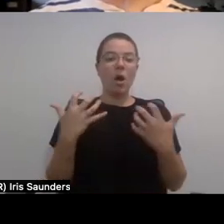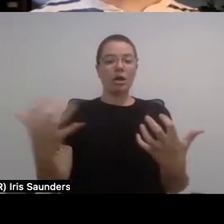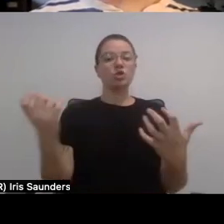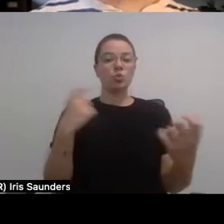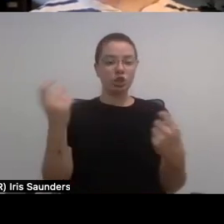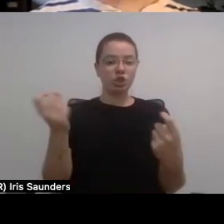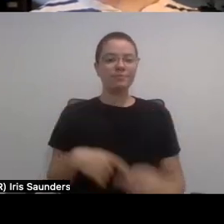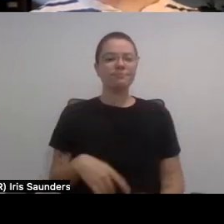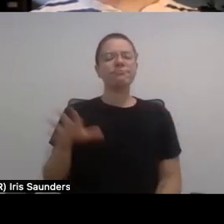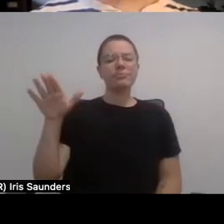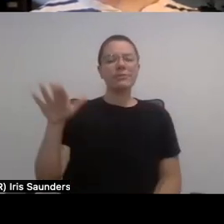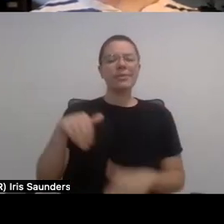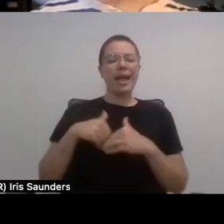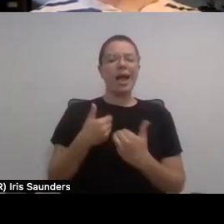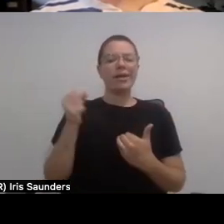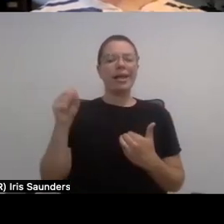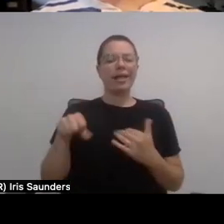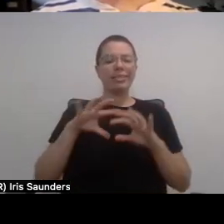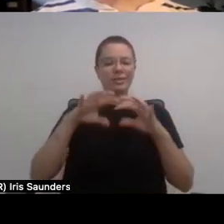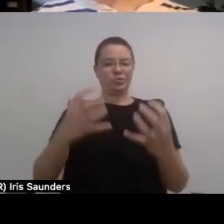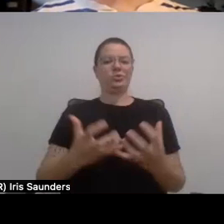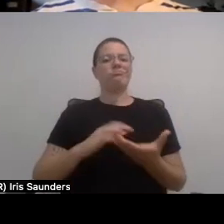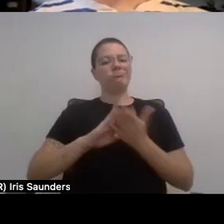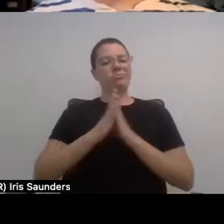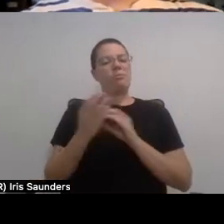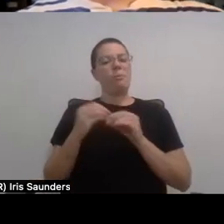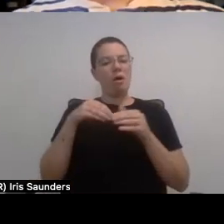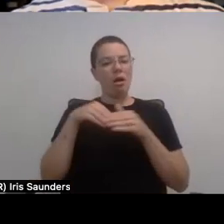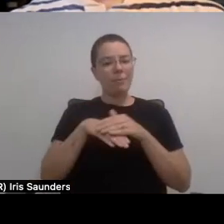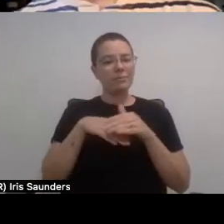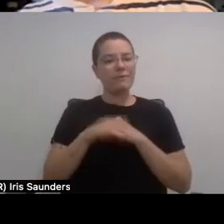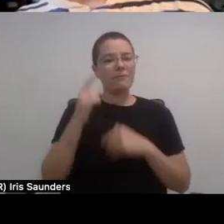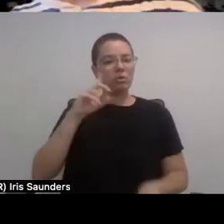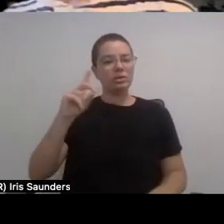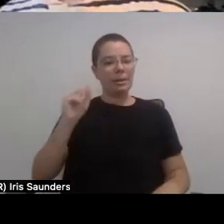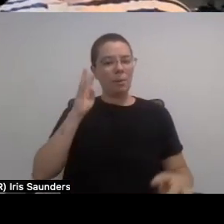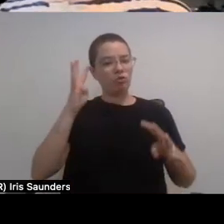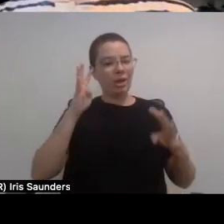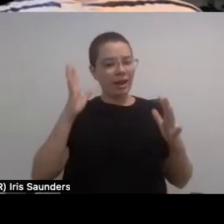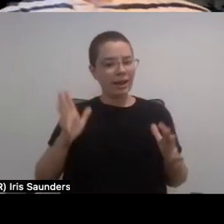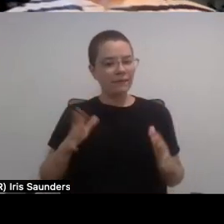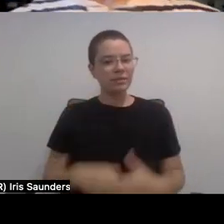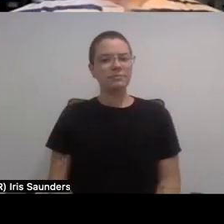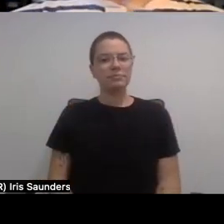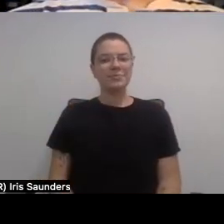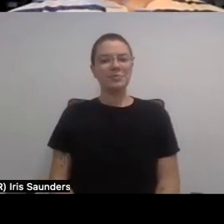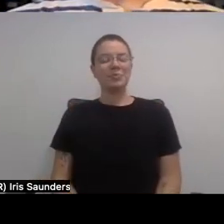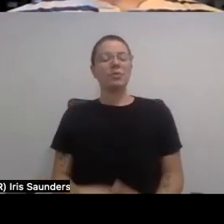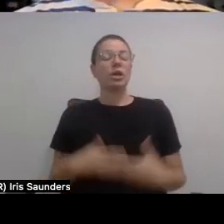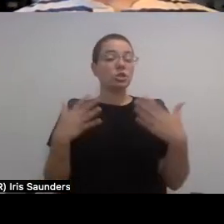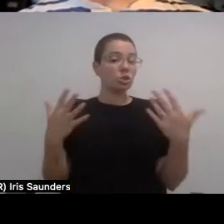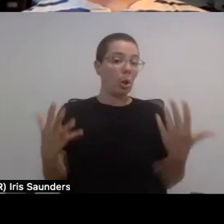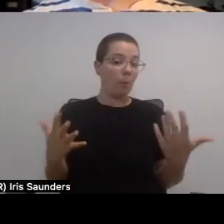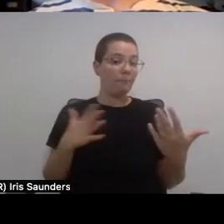How can the industry be more accommodating and accessible to disabled creatives? So, in my notes, I